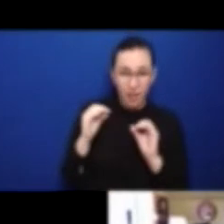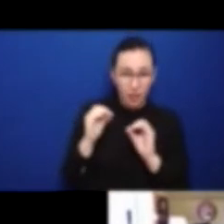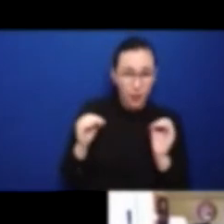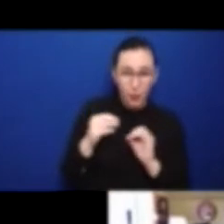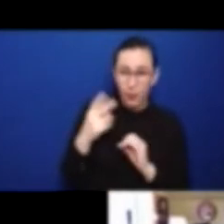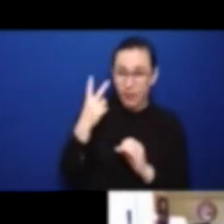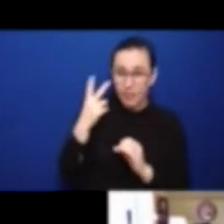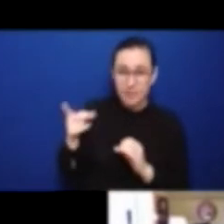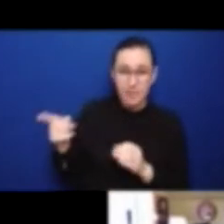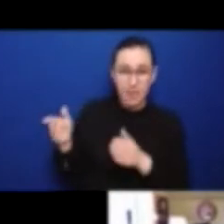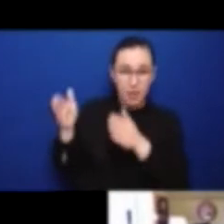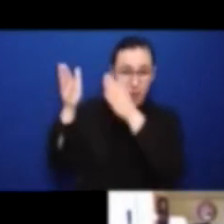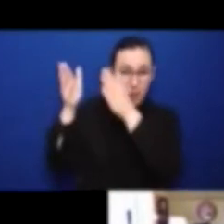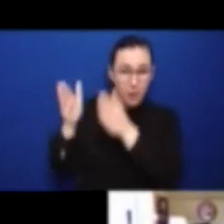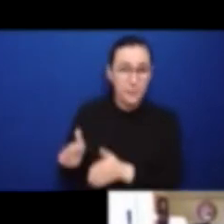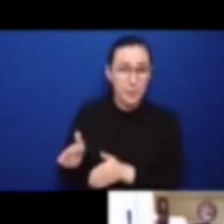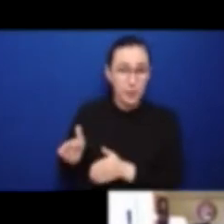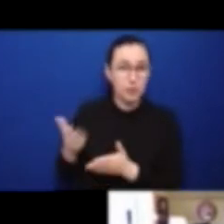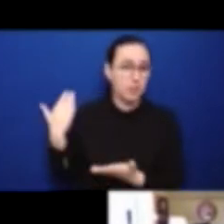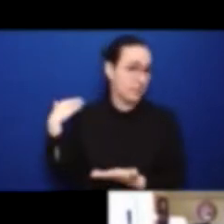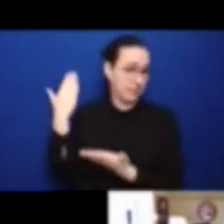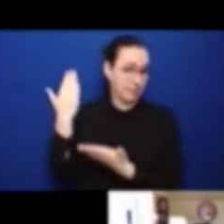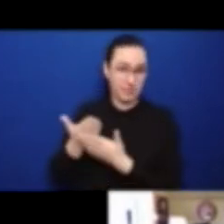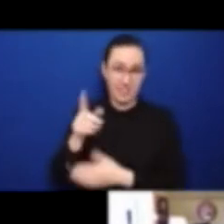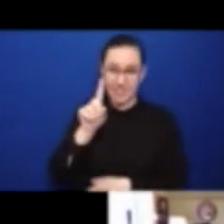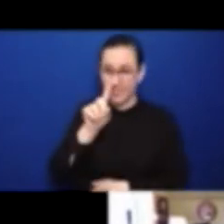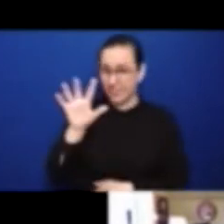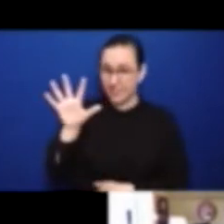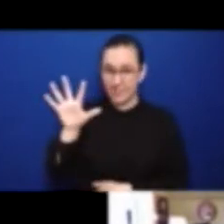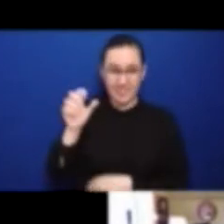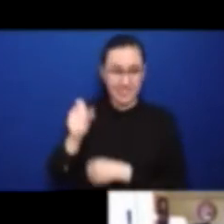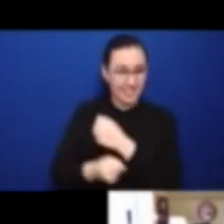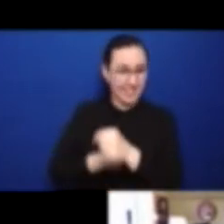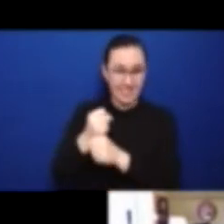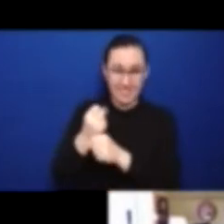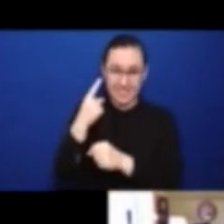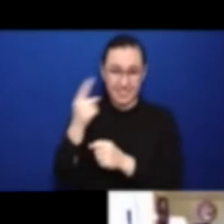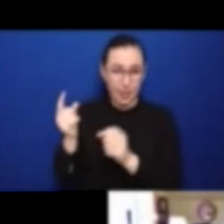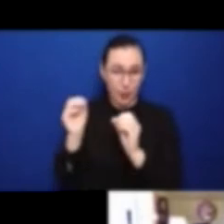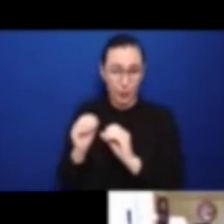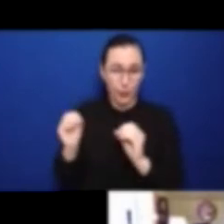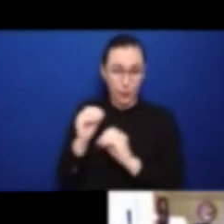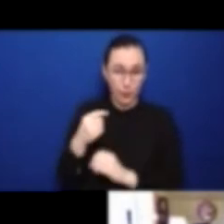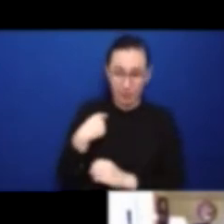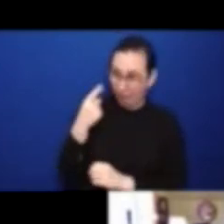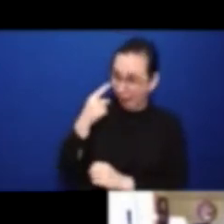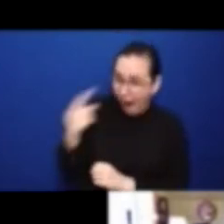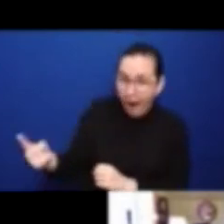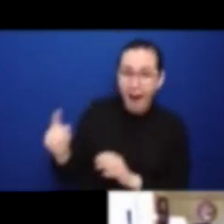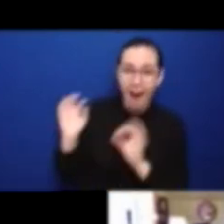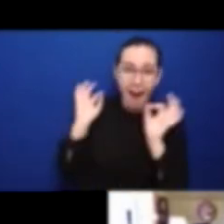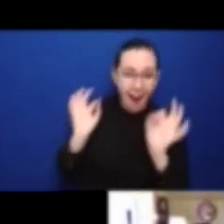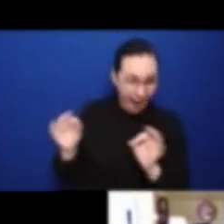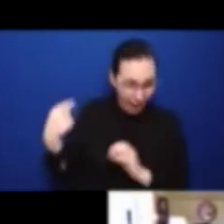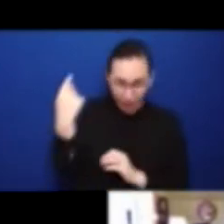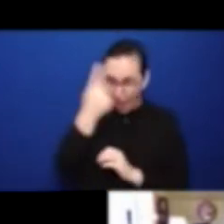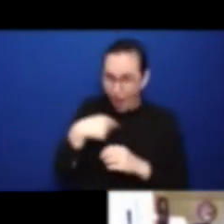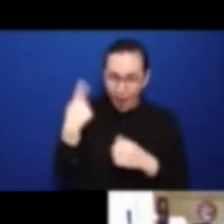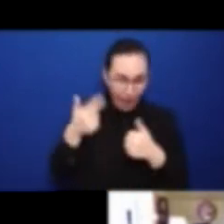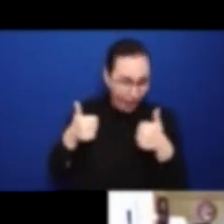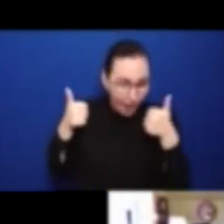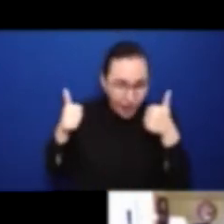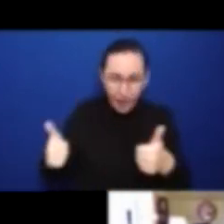to see you and to see you having weathered so well with all the miles you've had on since those days,